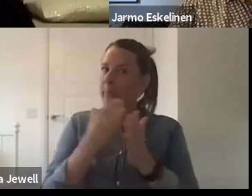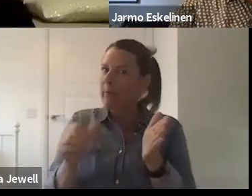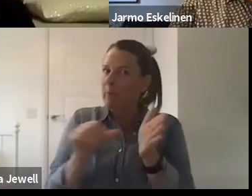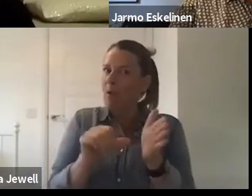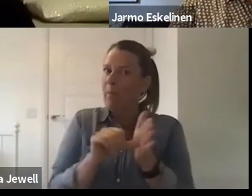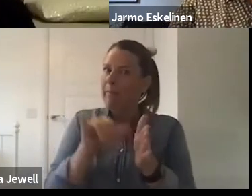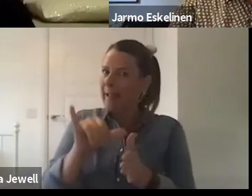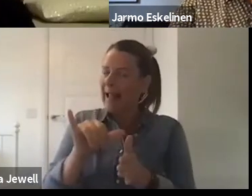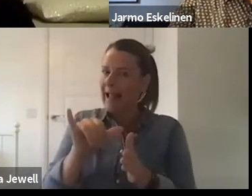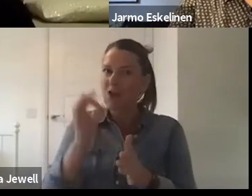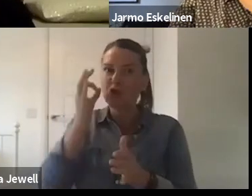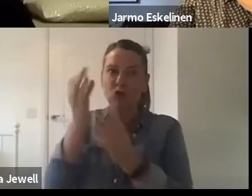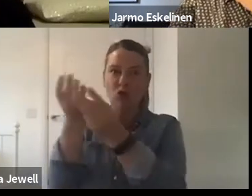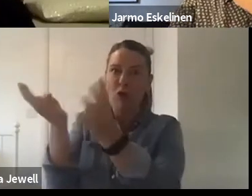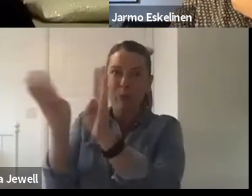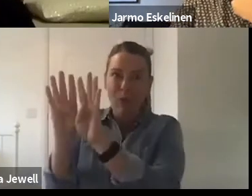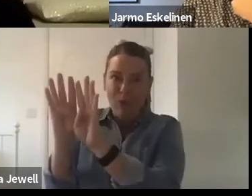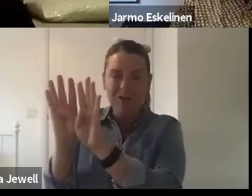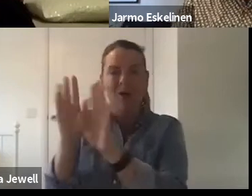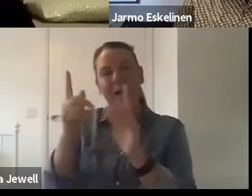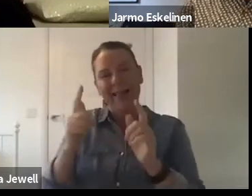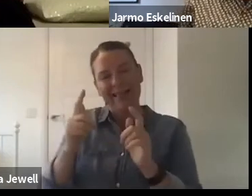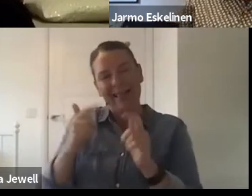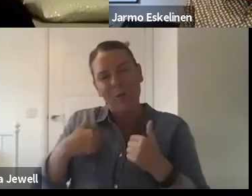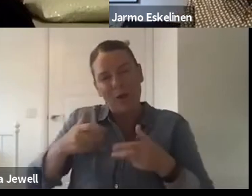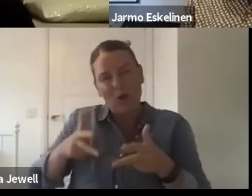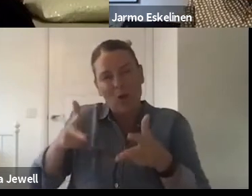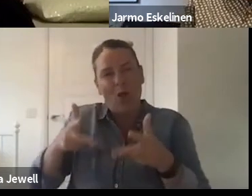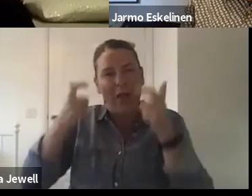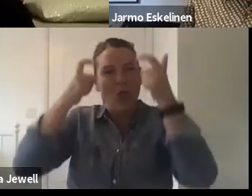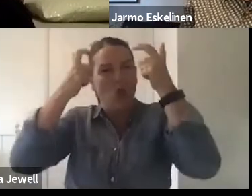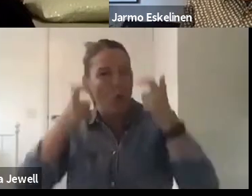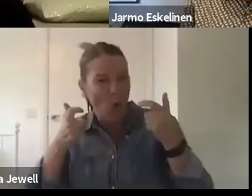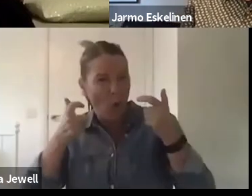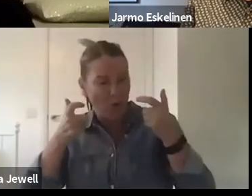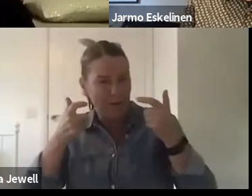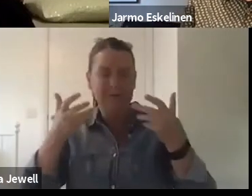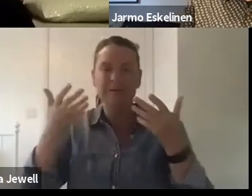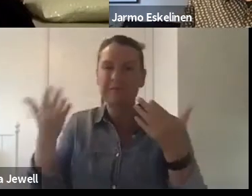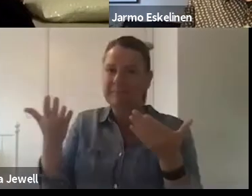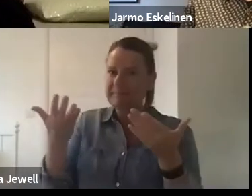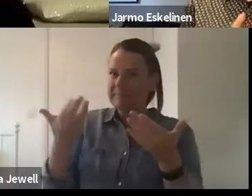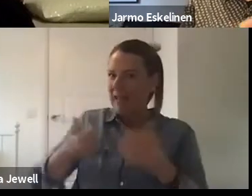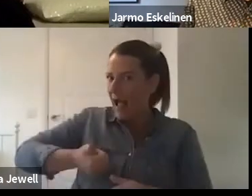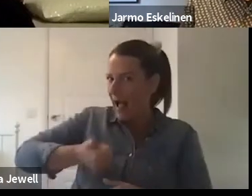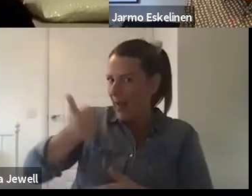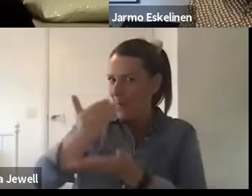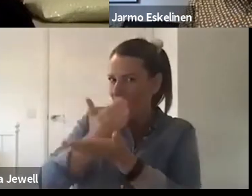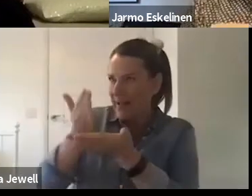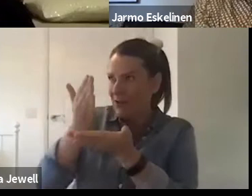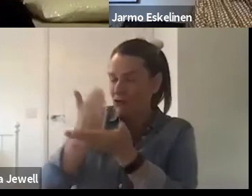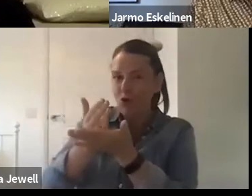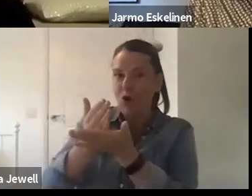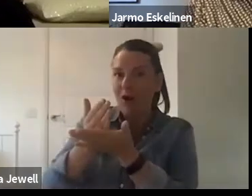just the board or the court, as we call it, but looking at the representation of minority